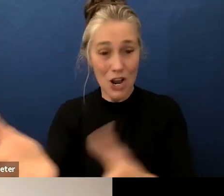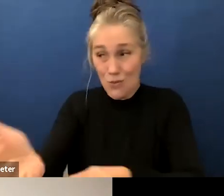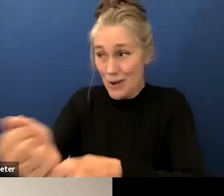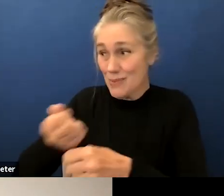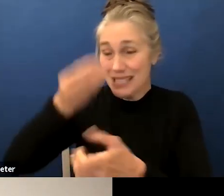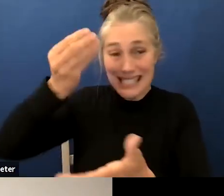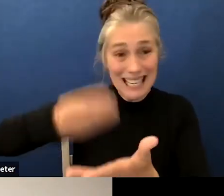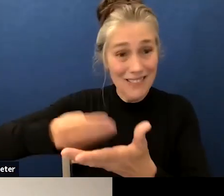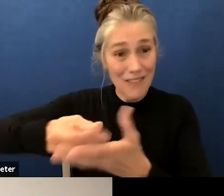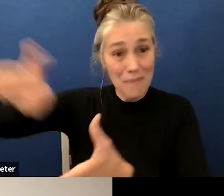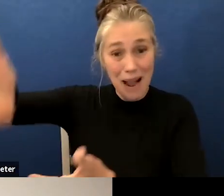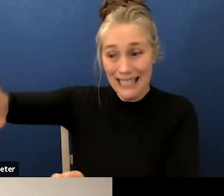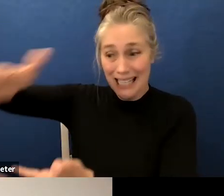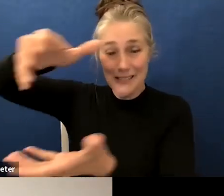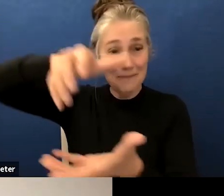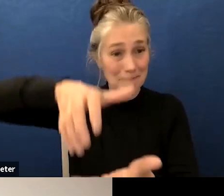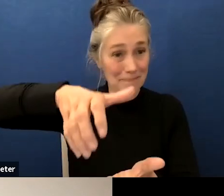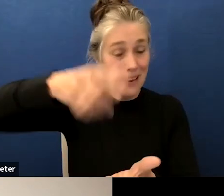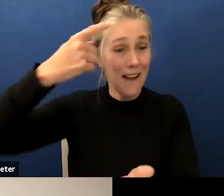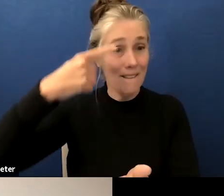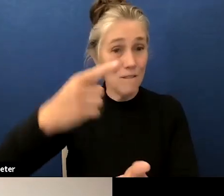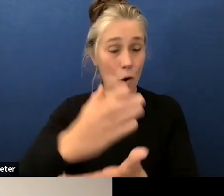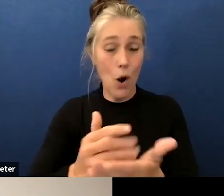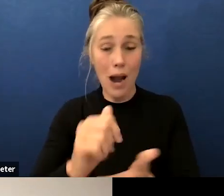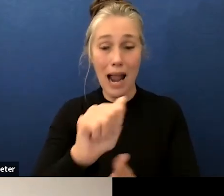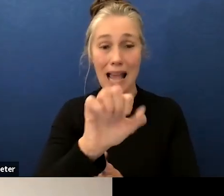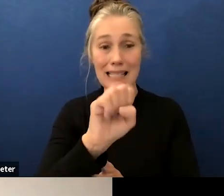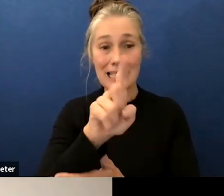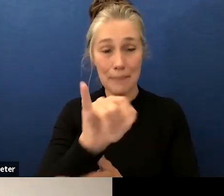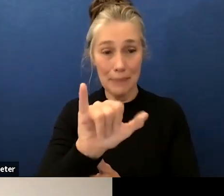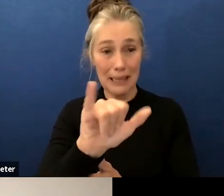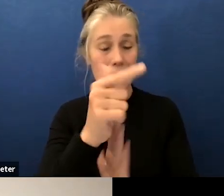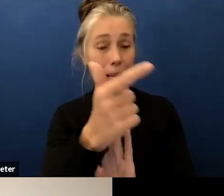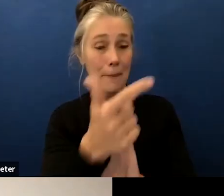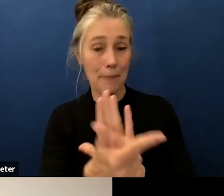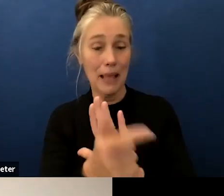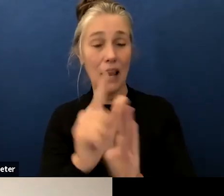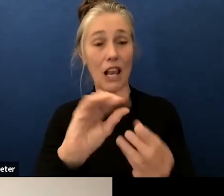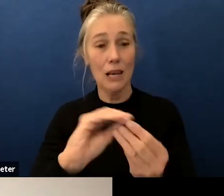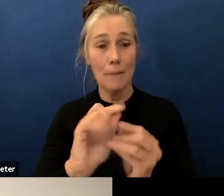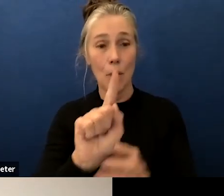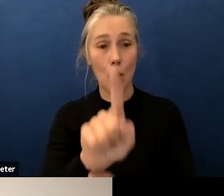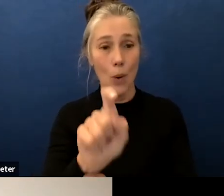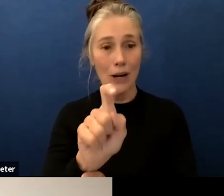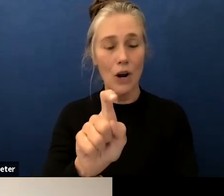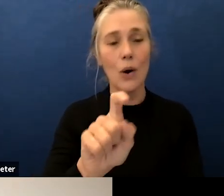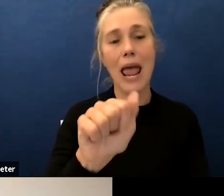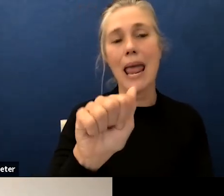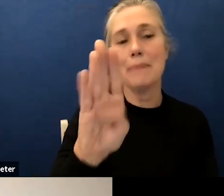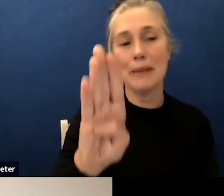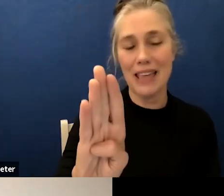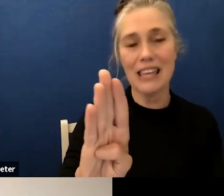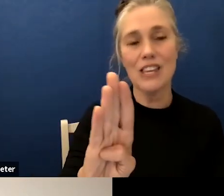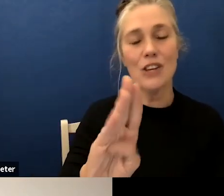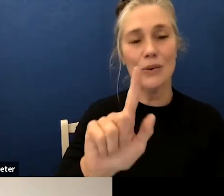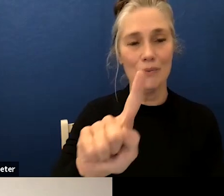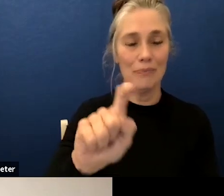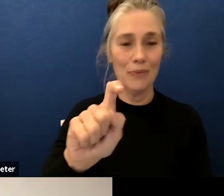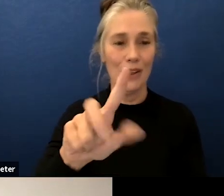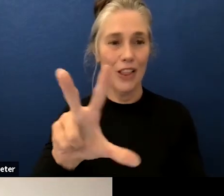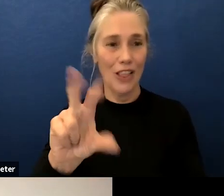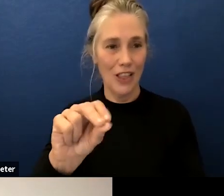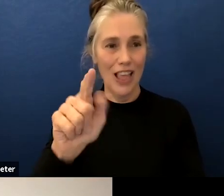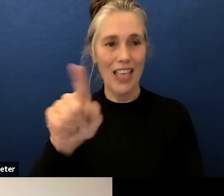as part of assembly bill 130 they included the educator effectiveness